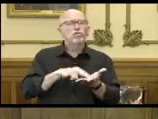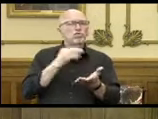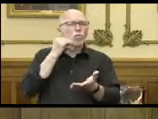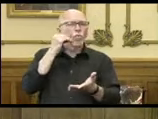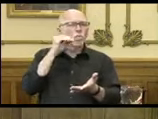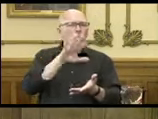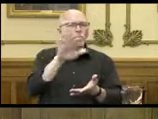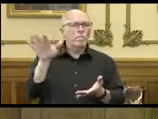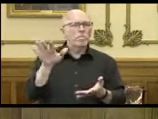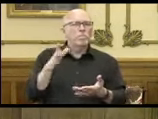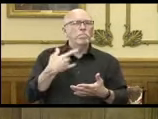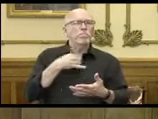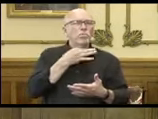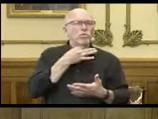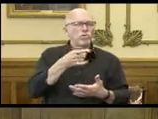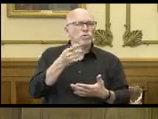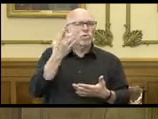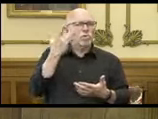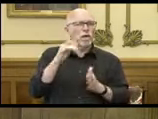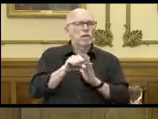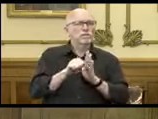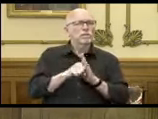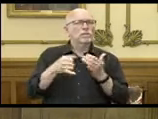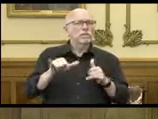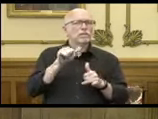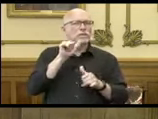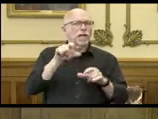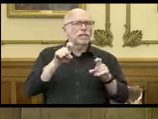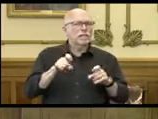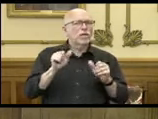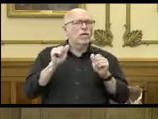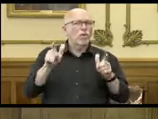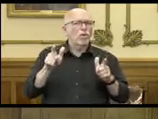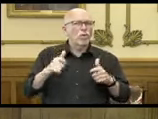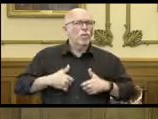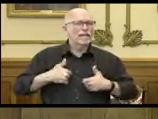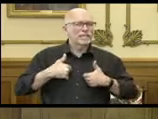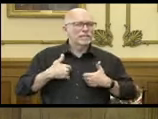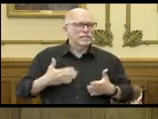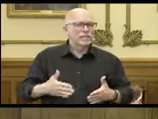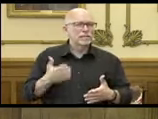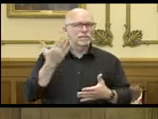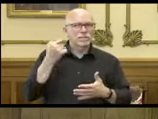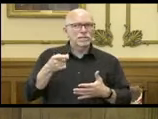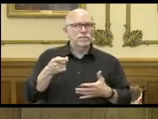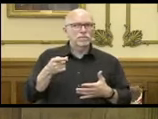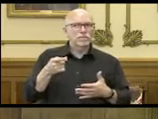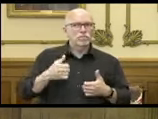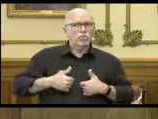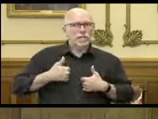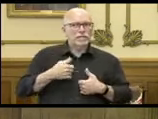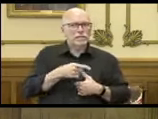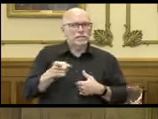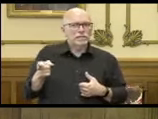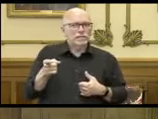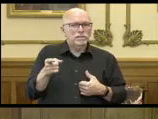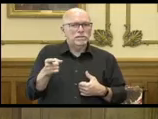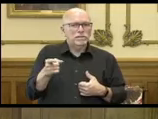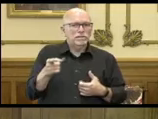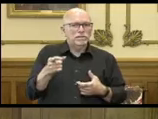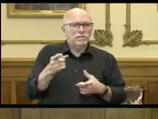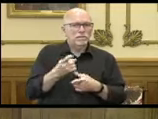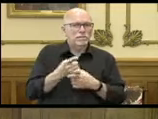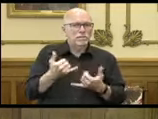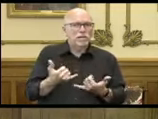homes. I'm curious, you know, why is the state still not testing all of the residents, especially since visits are allowed to a certain extent right